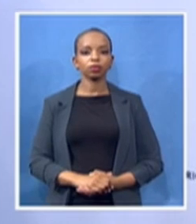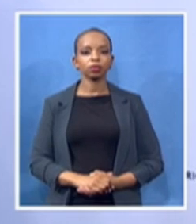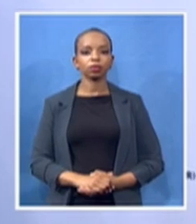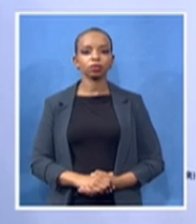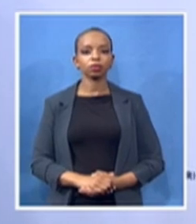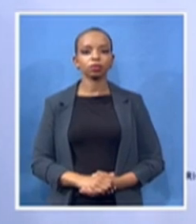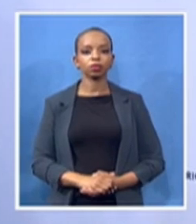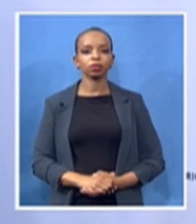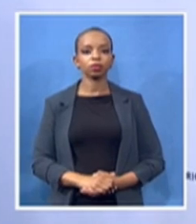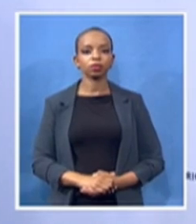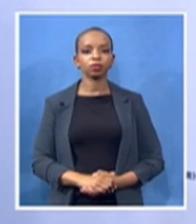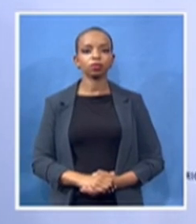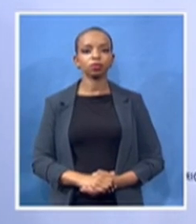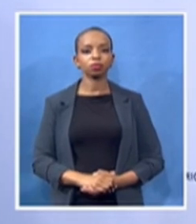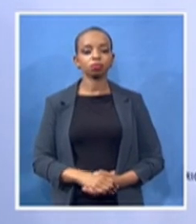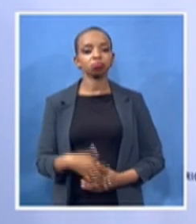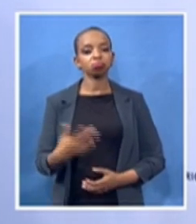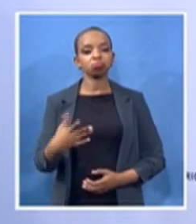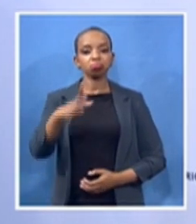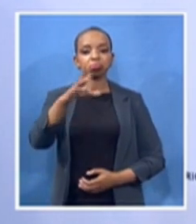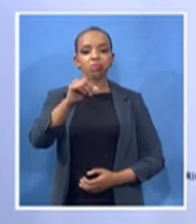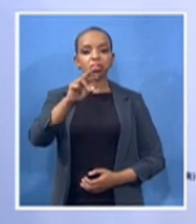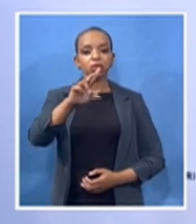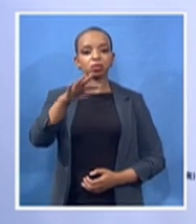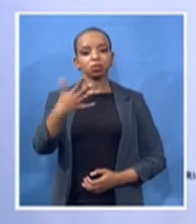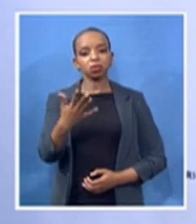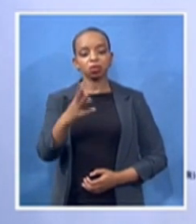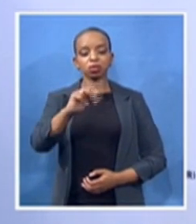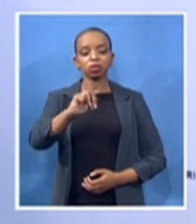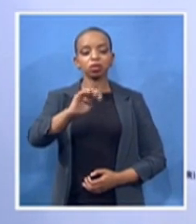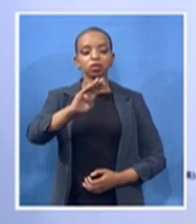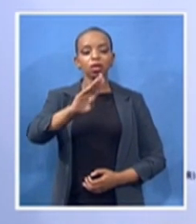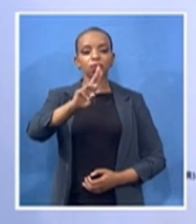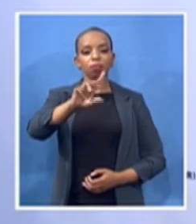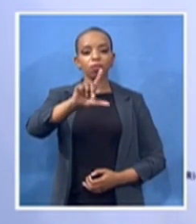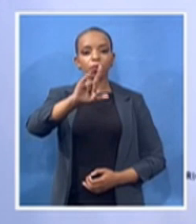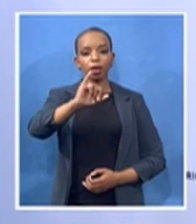Tulas,